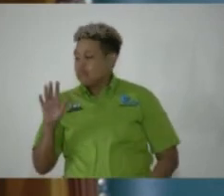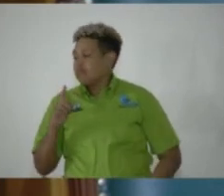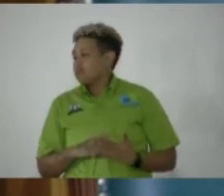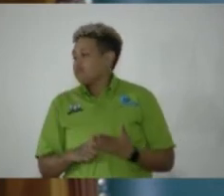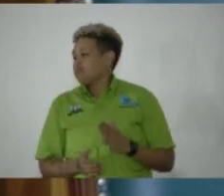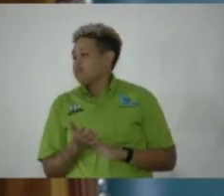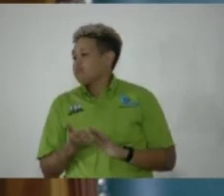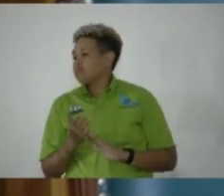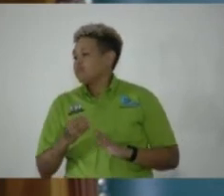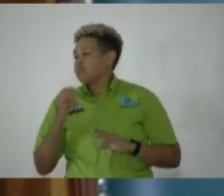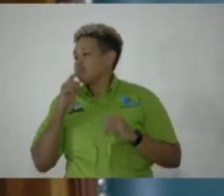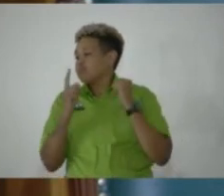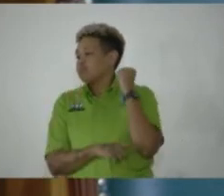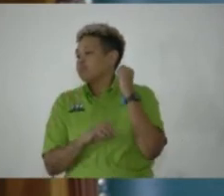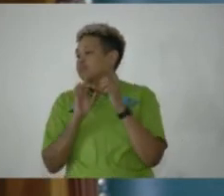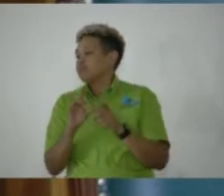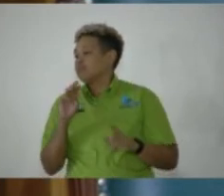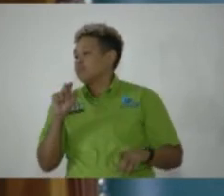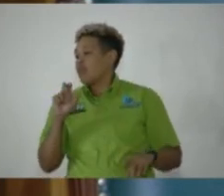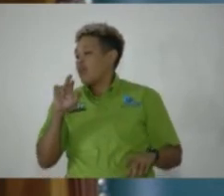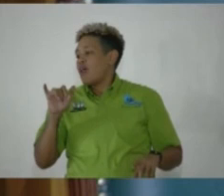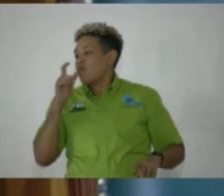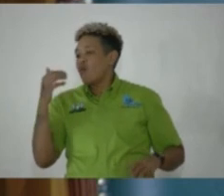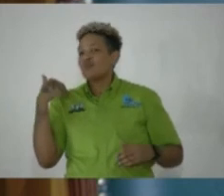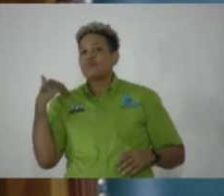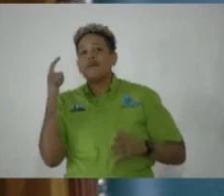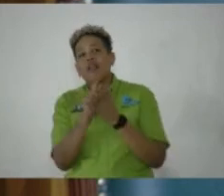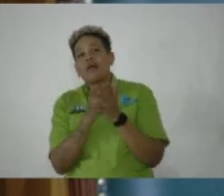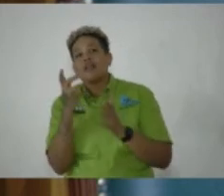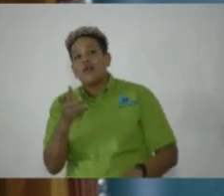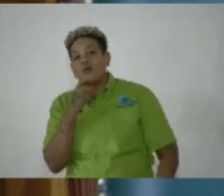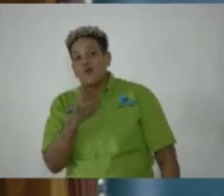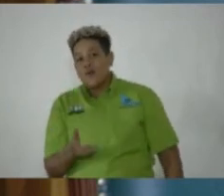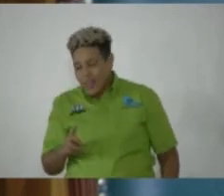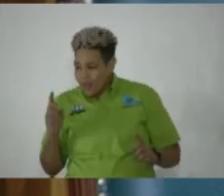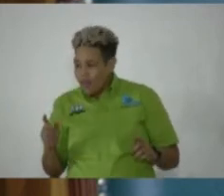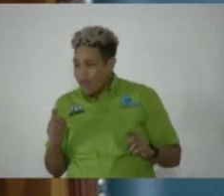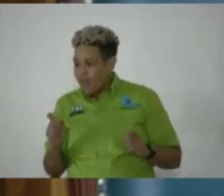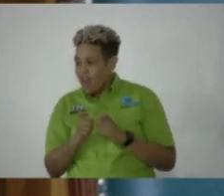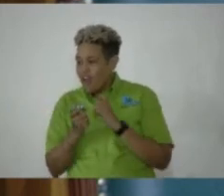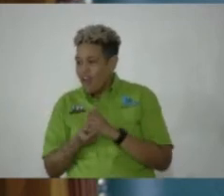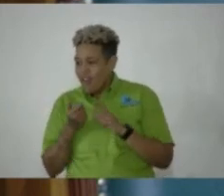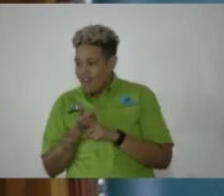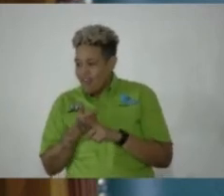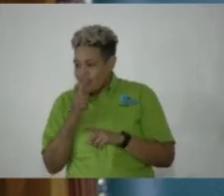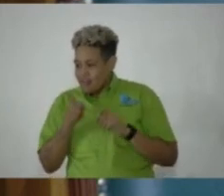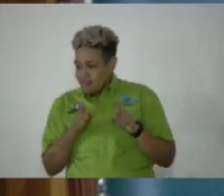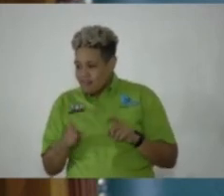Would you be so kind as to look at your statement very quickly and convert it into a question for the Minister?